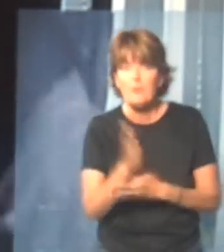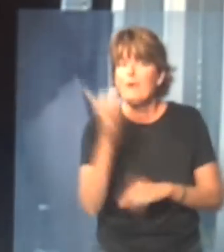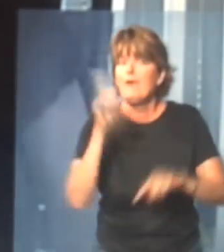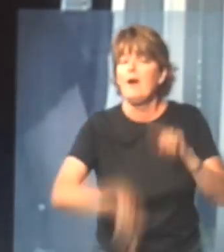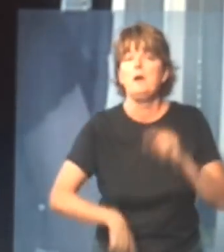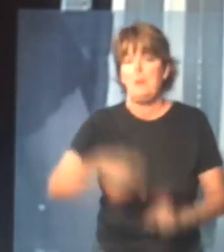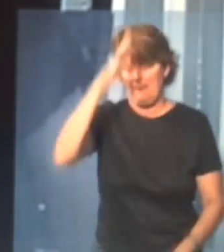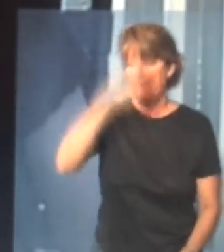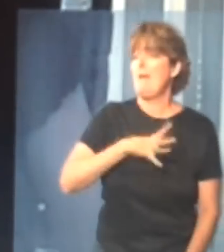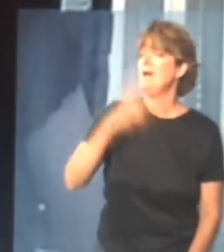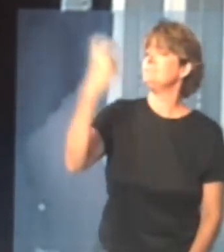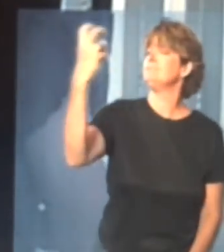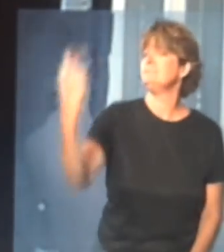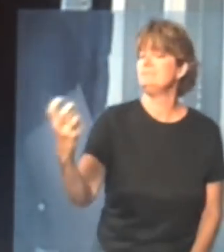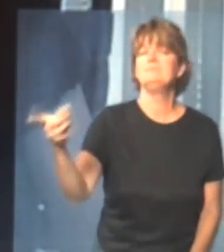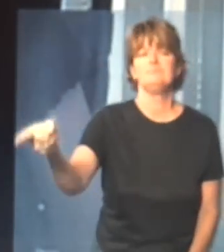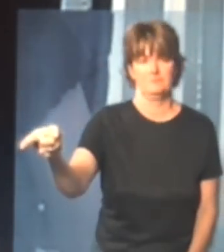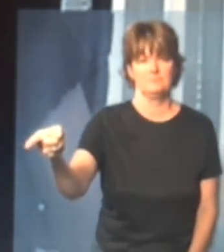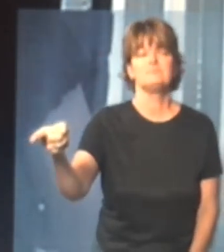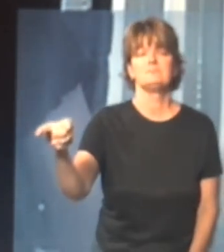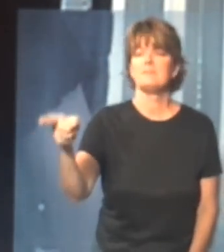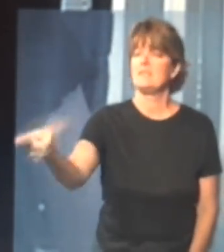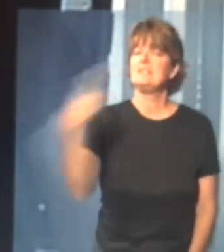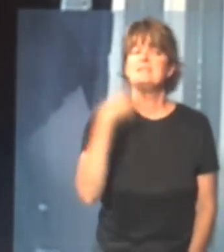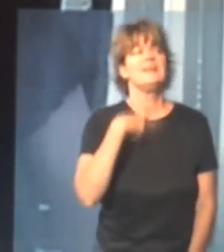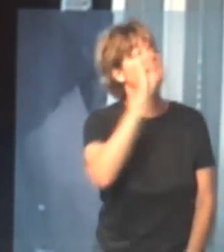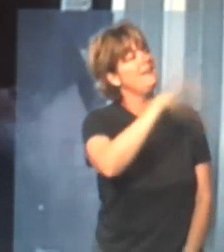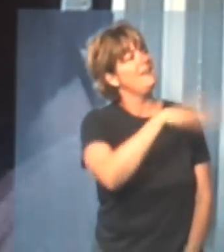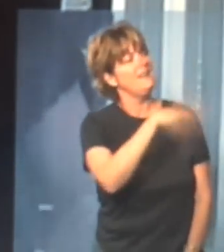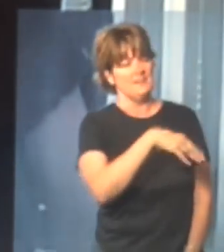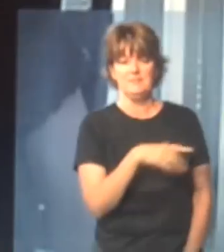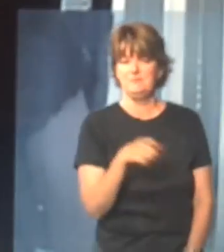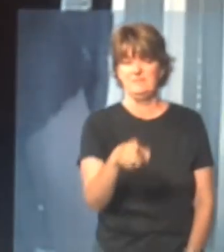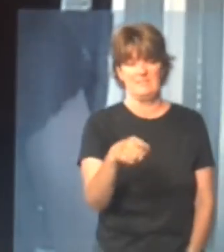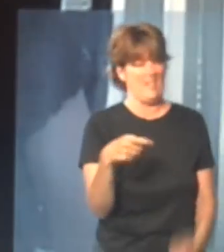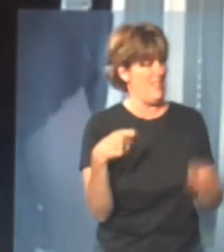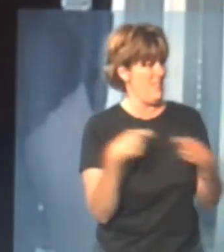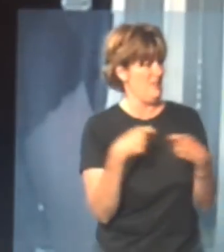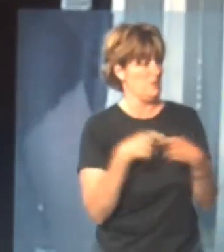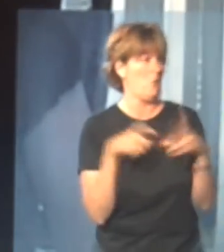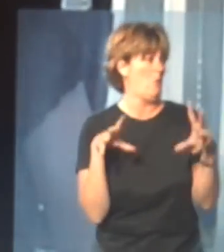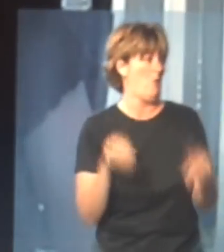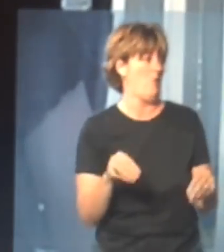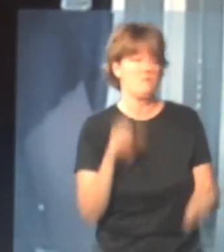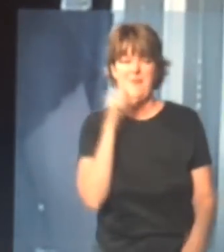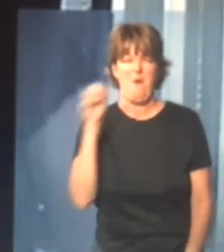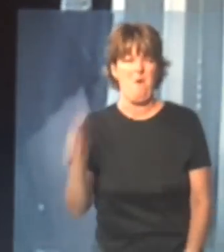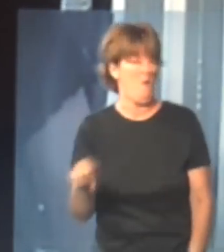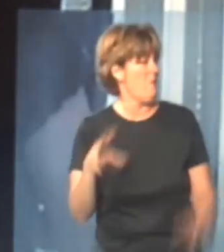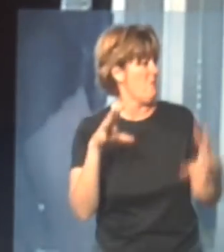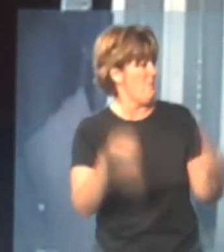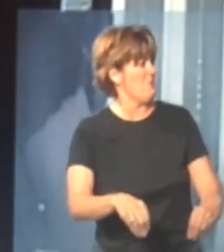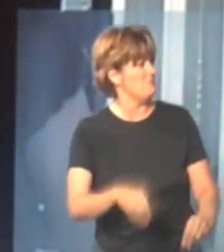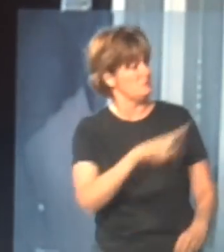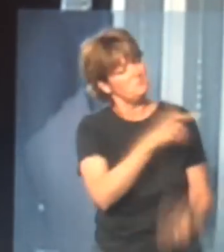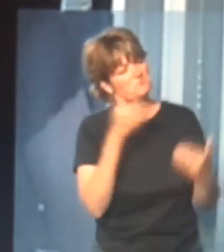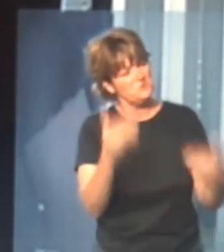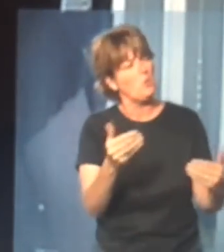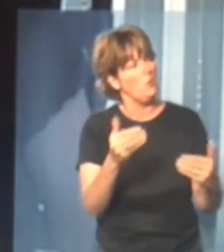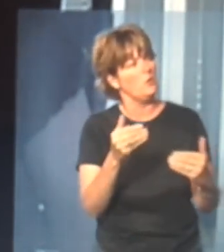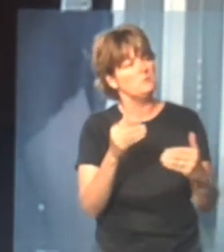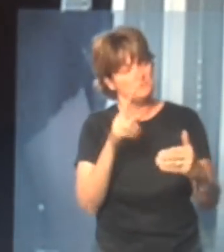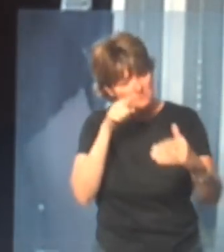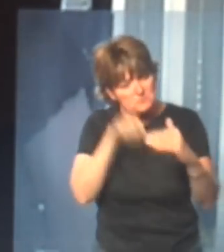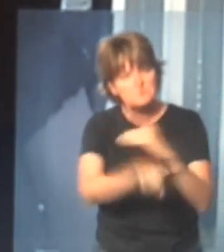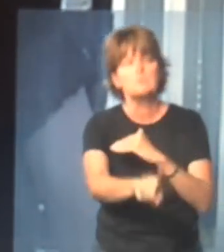guy sitting there by his campsite, and he tells me, so, the electric's not on, go ahead, you know, come through, and